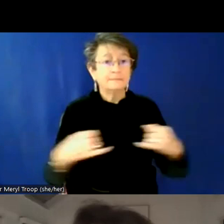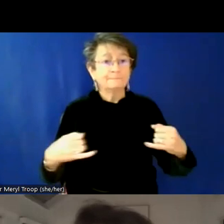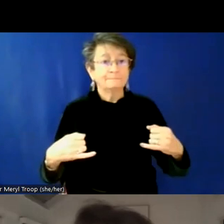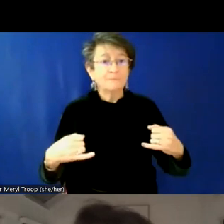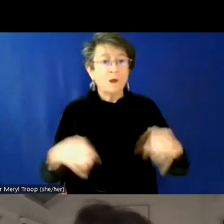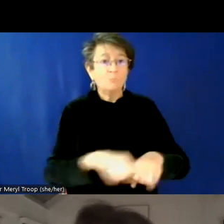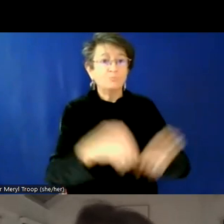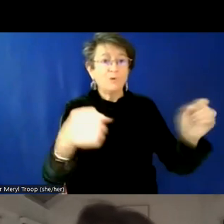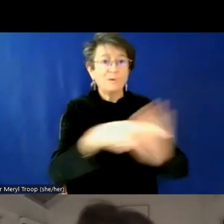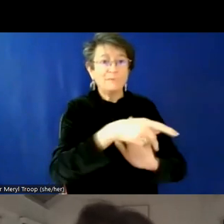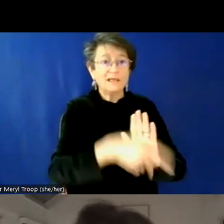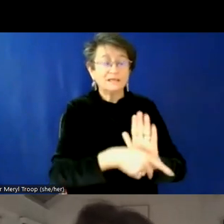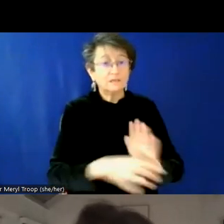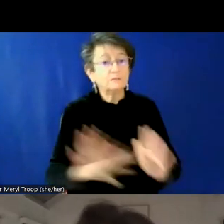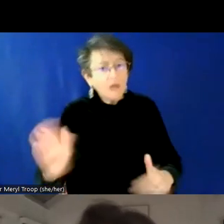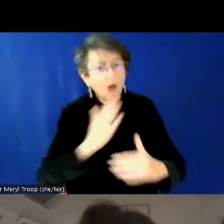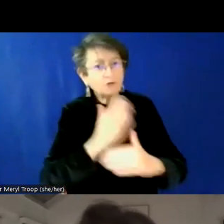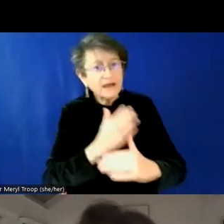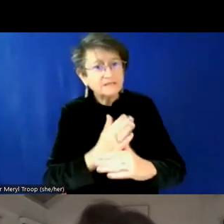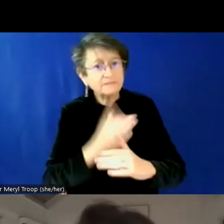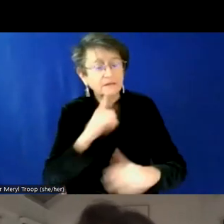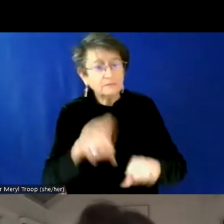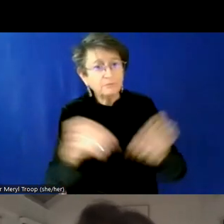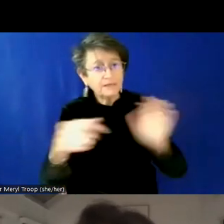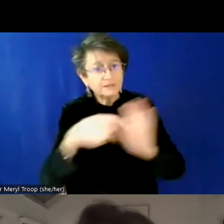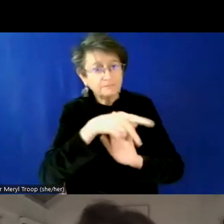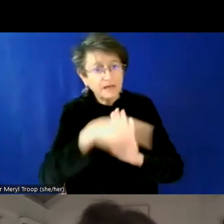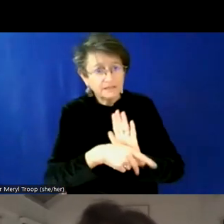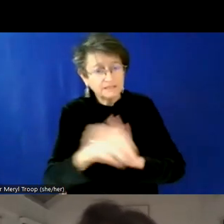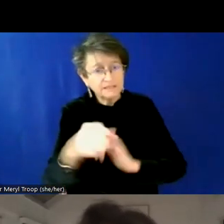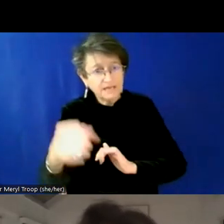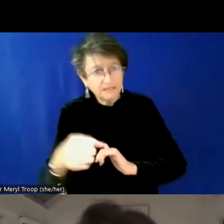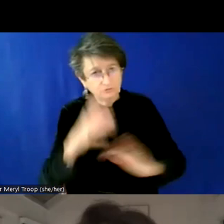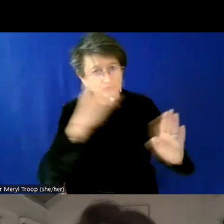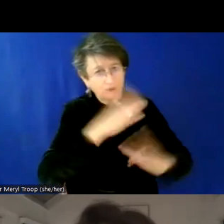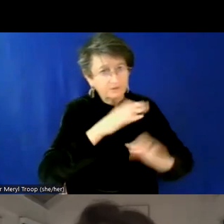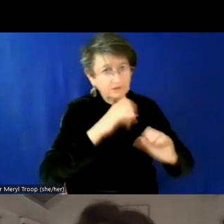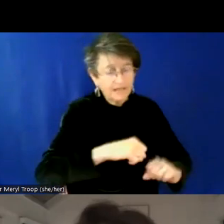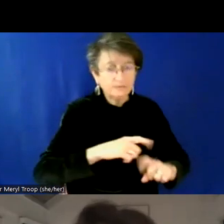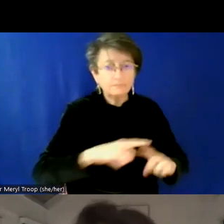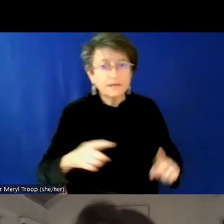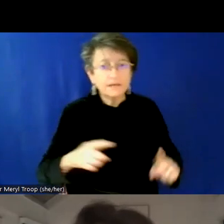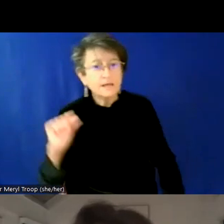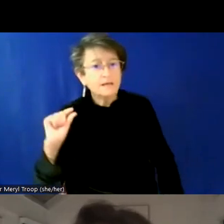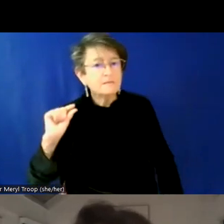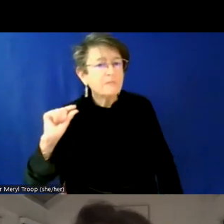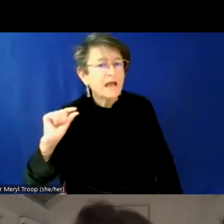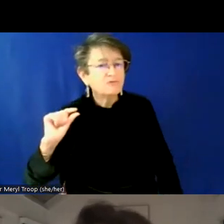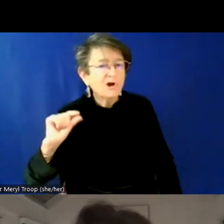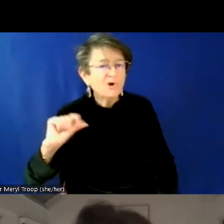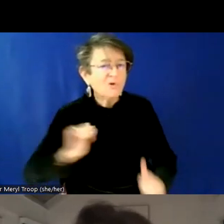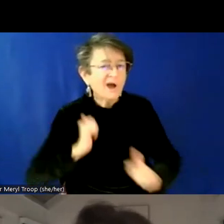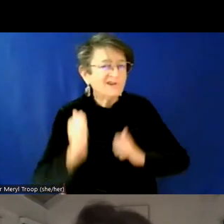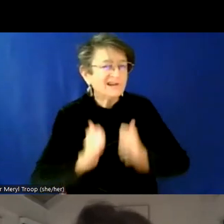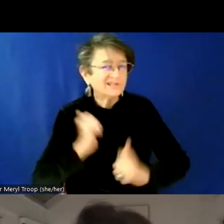violation. mean, harassment certainly is. so harassment gets people in trouble. Um, but, but in these sort of these microaggression realms, um,